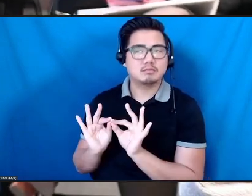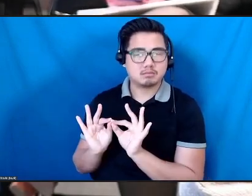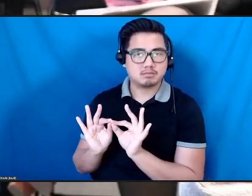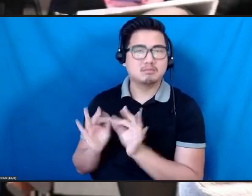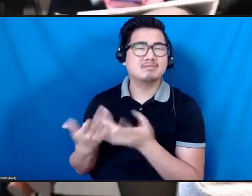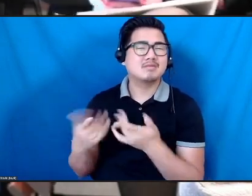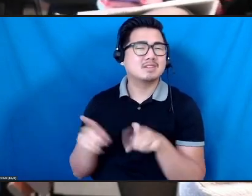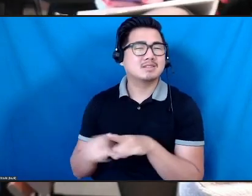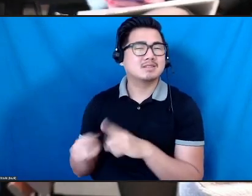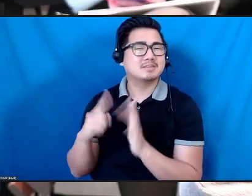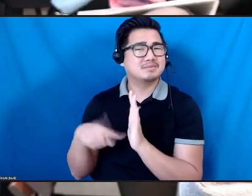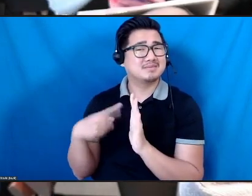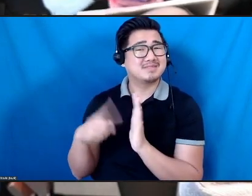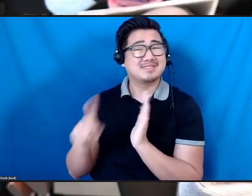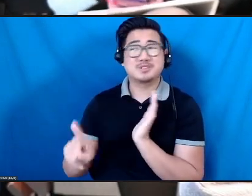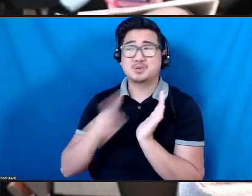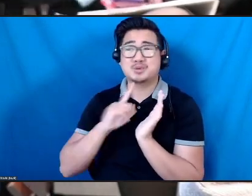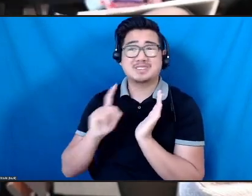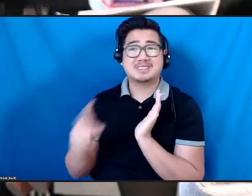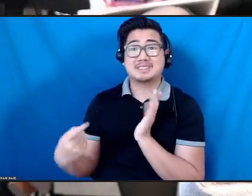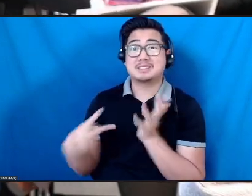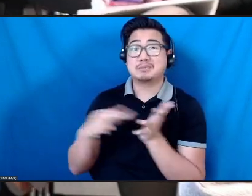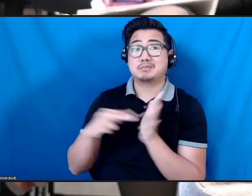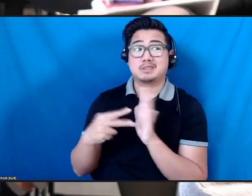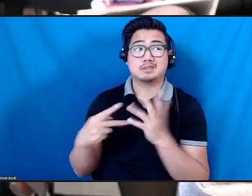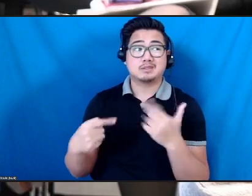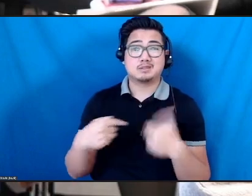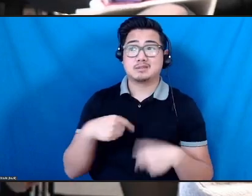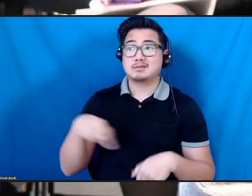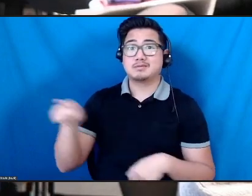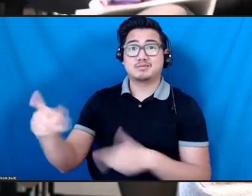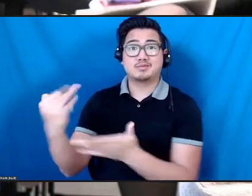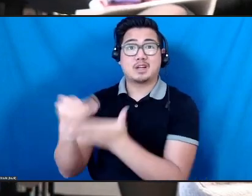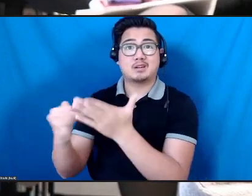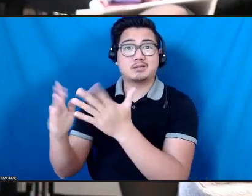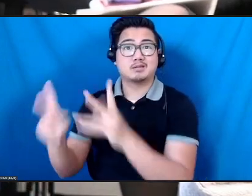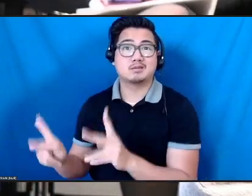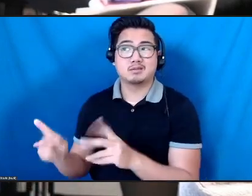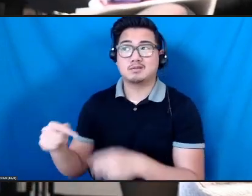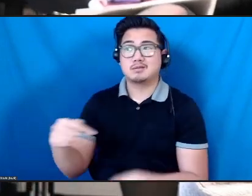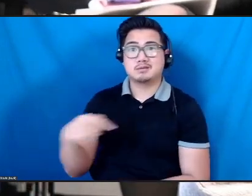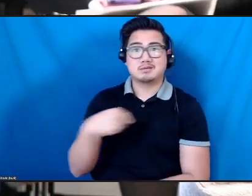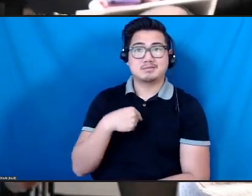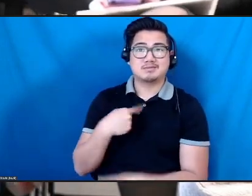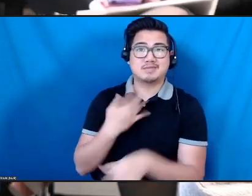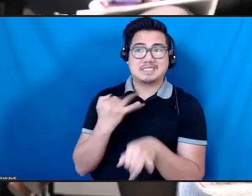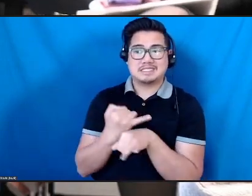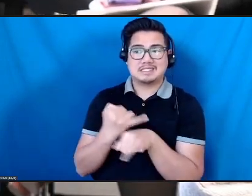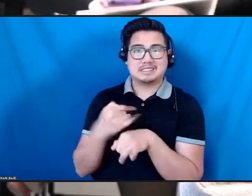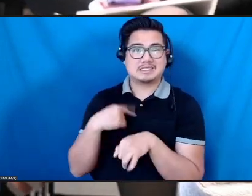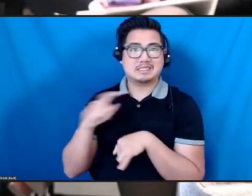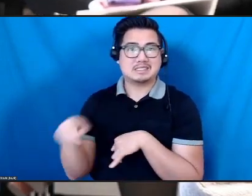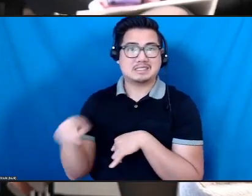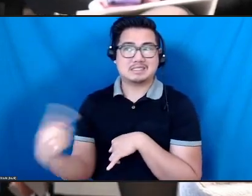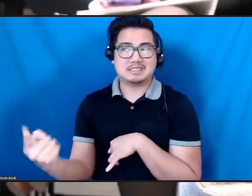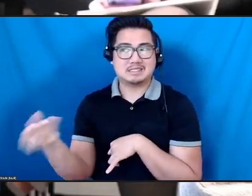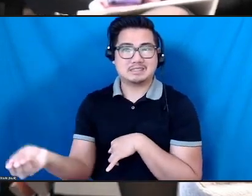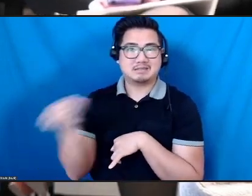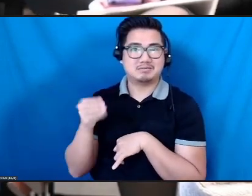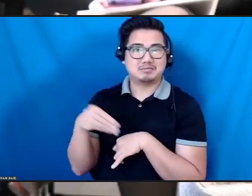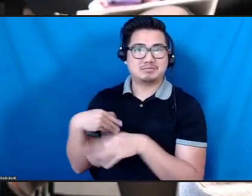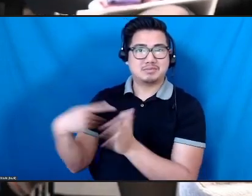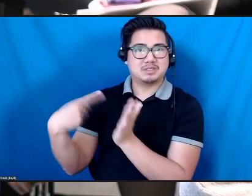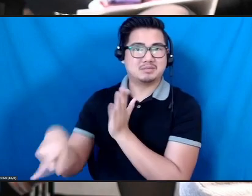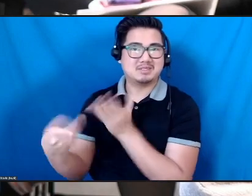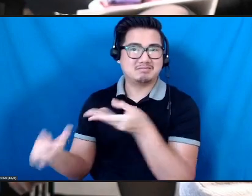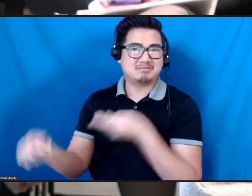transactional product out there, because that's important, too, to sustaining our institutions. And then thinking about, but I'd